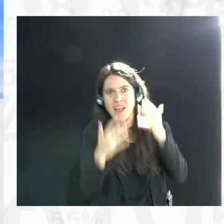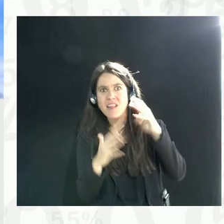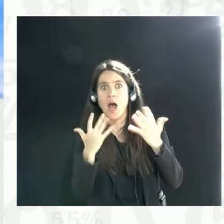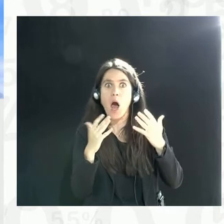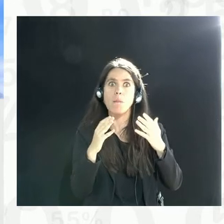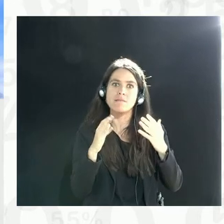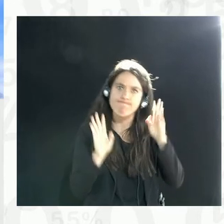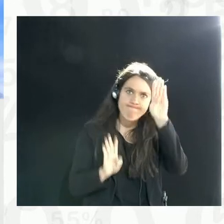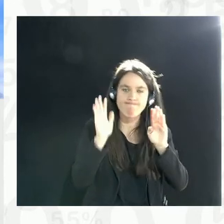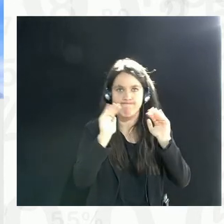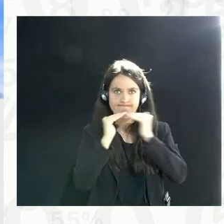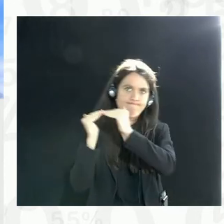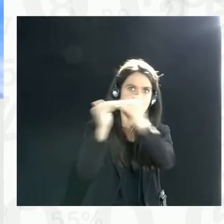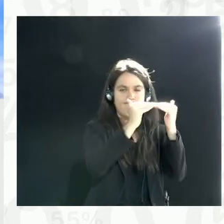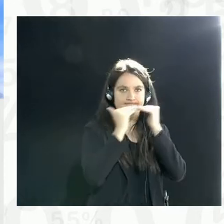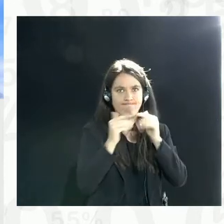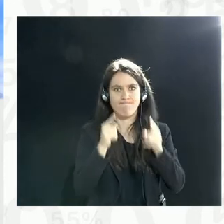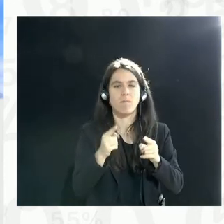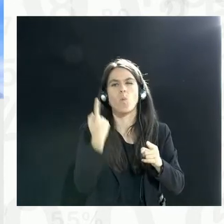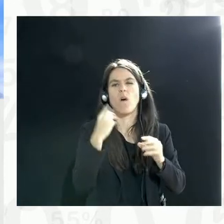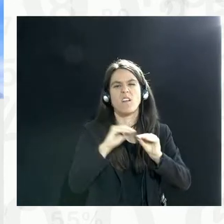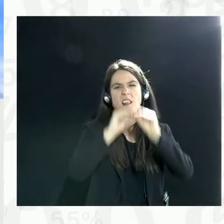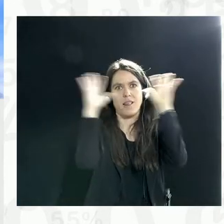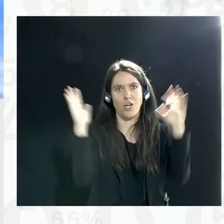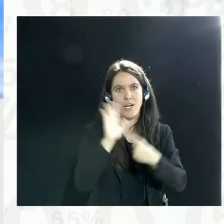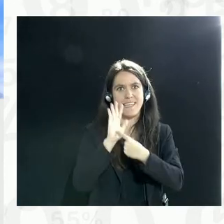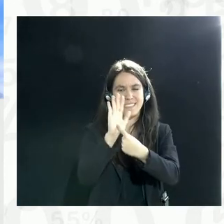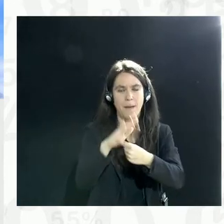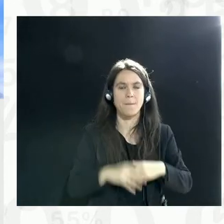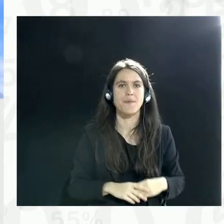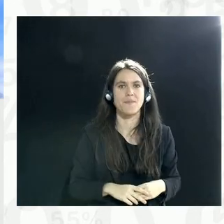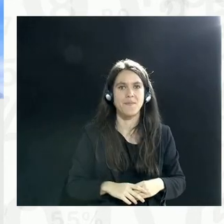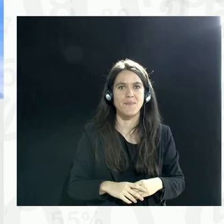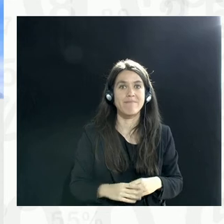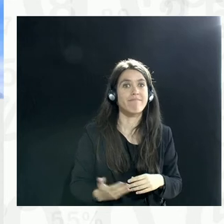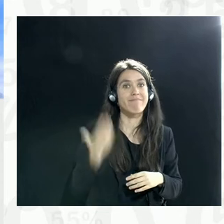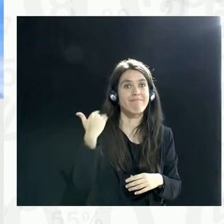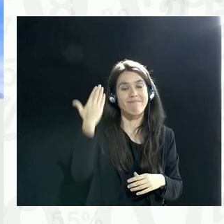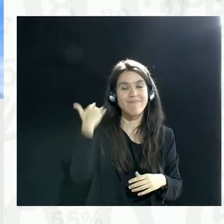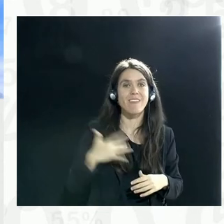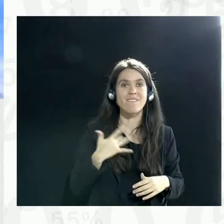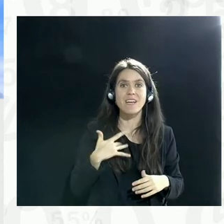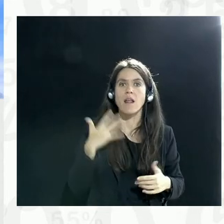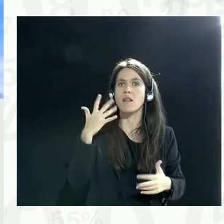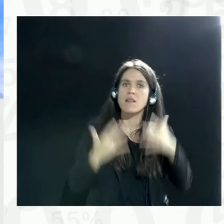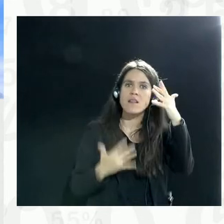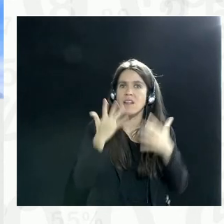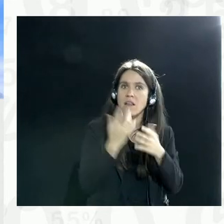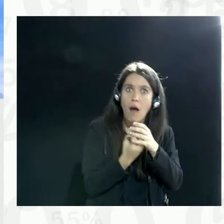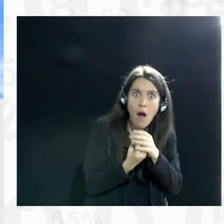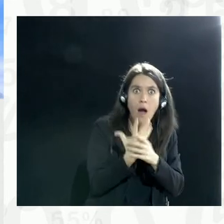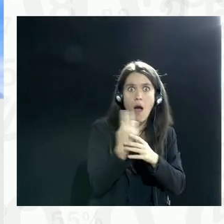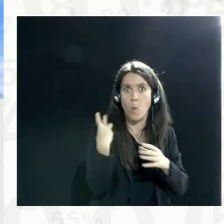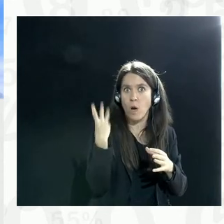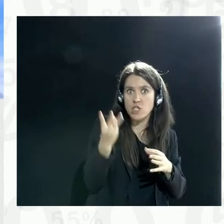In other words, here's a classic example. It used to be that weather data were produced in Washington, D.C.